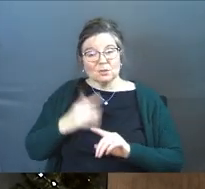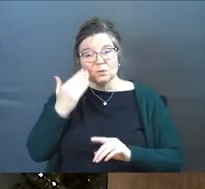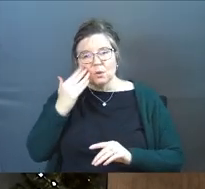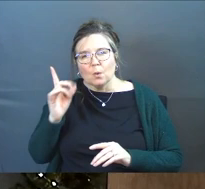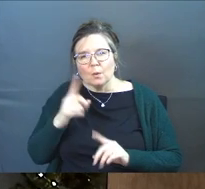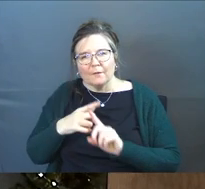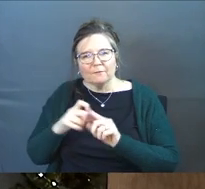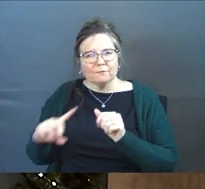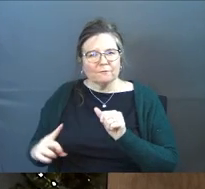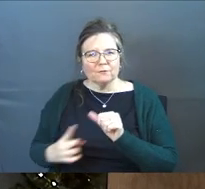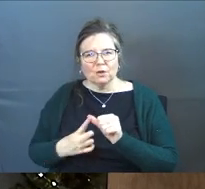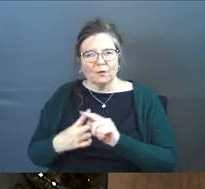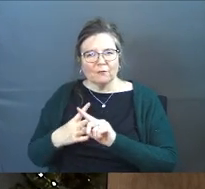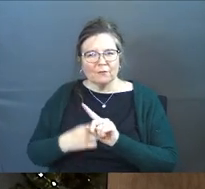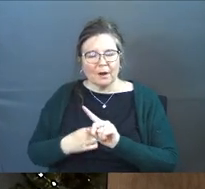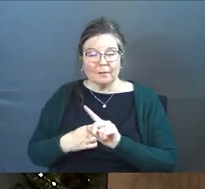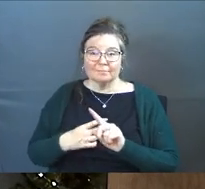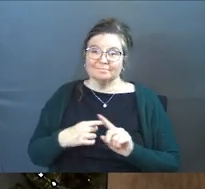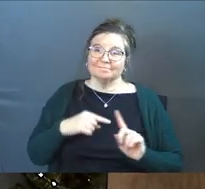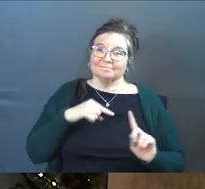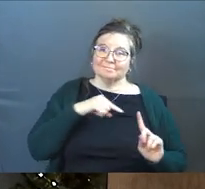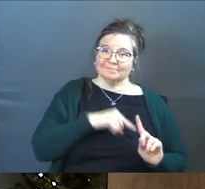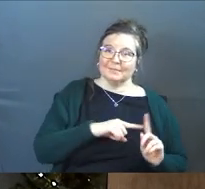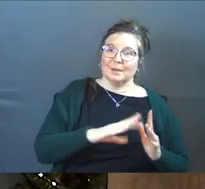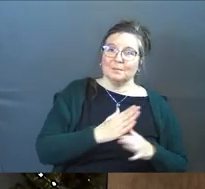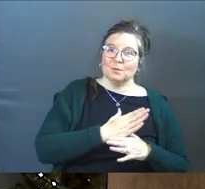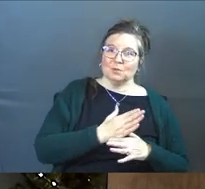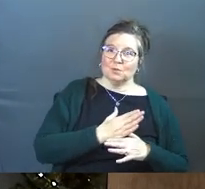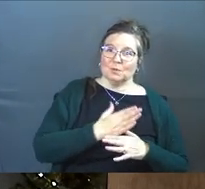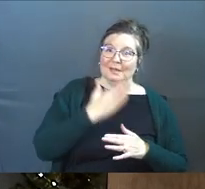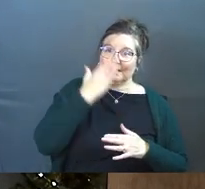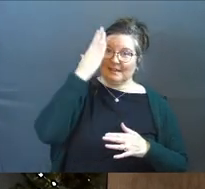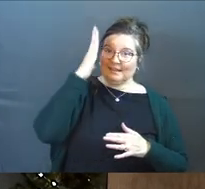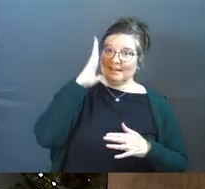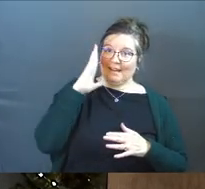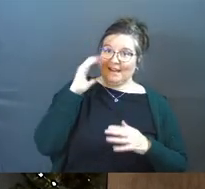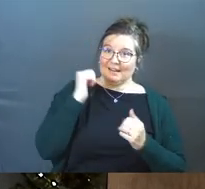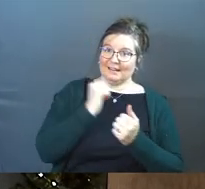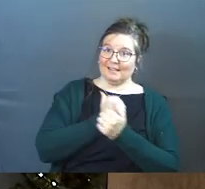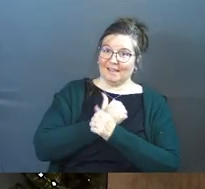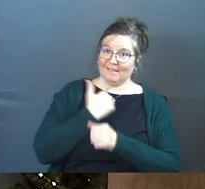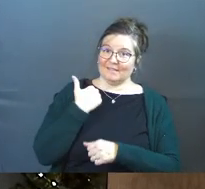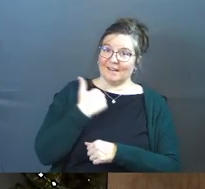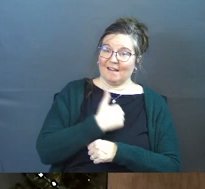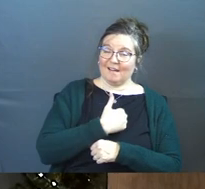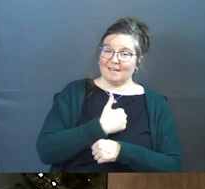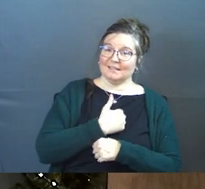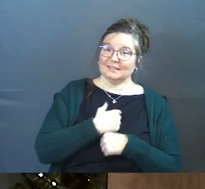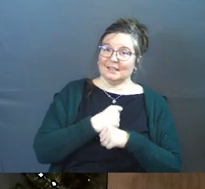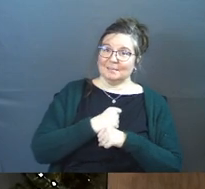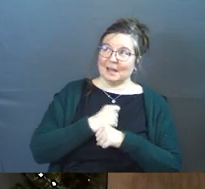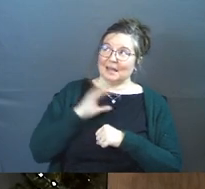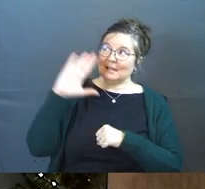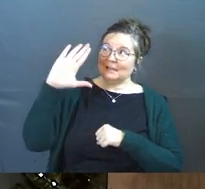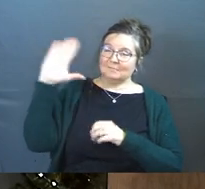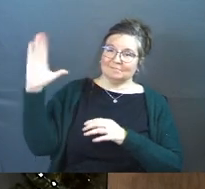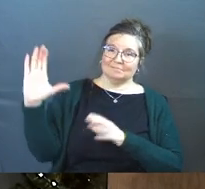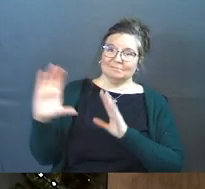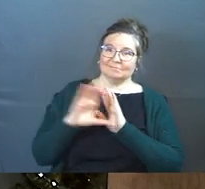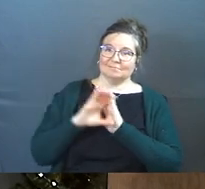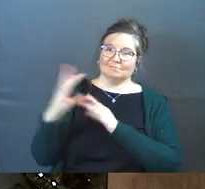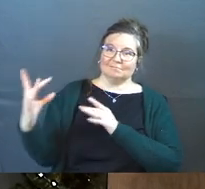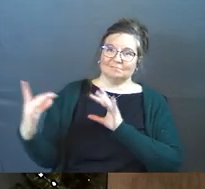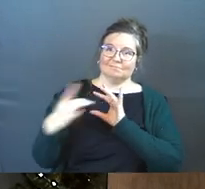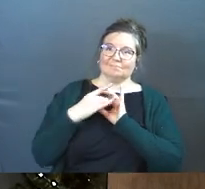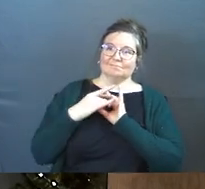But do you know where that was first born? It was first born between him as a lover of us. Him who had a